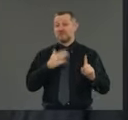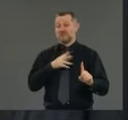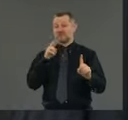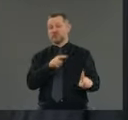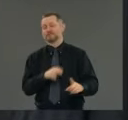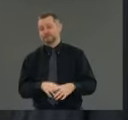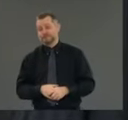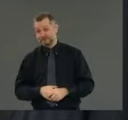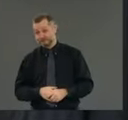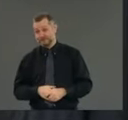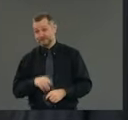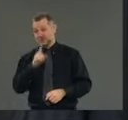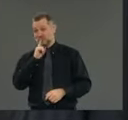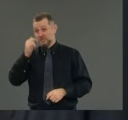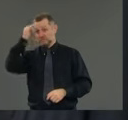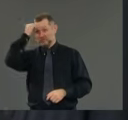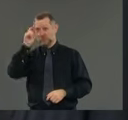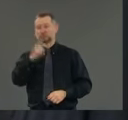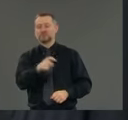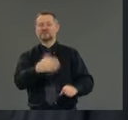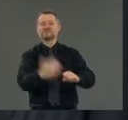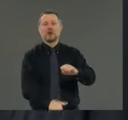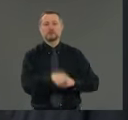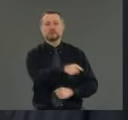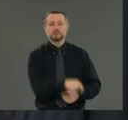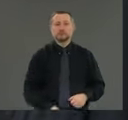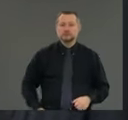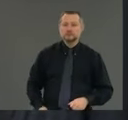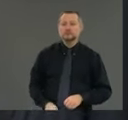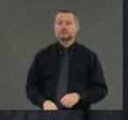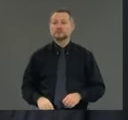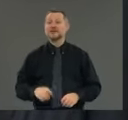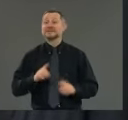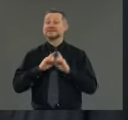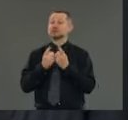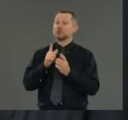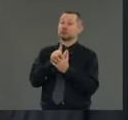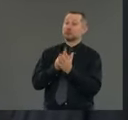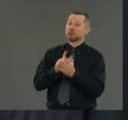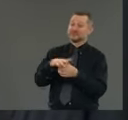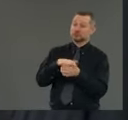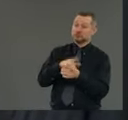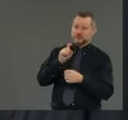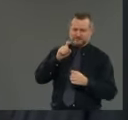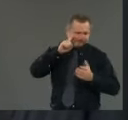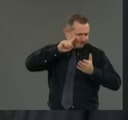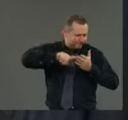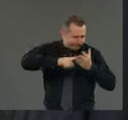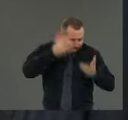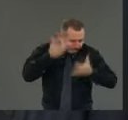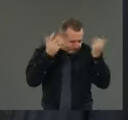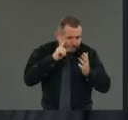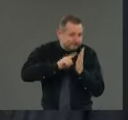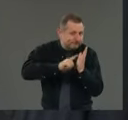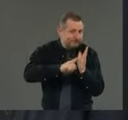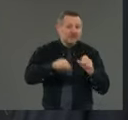city should pursue firing. And I think the district attorney should look at the situation for possible